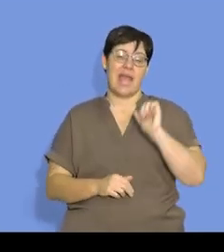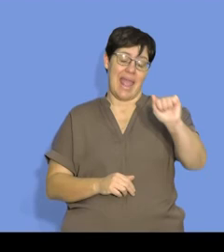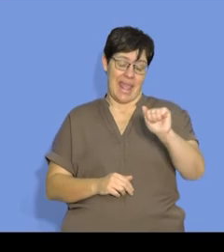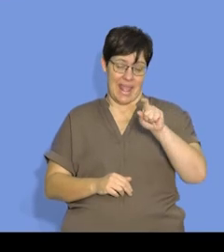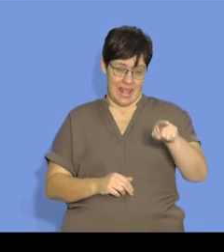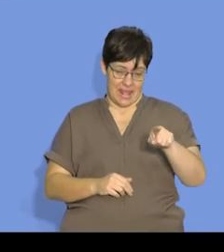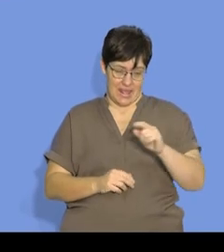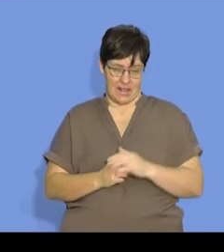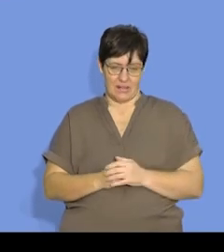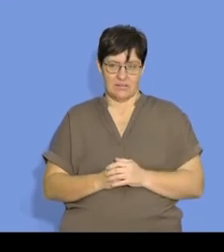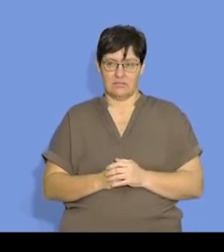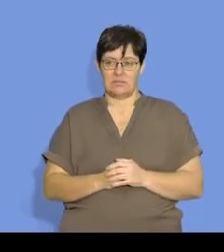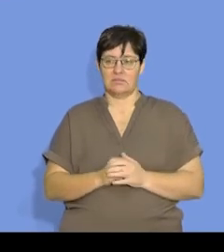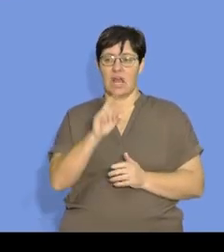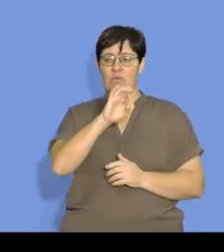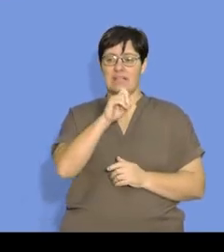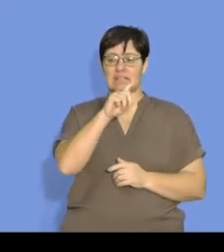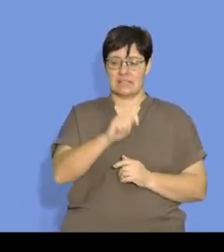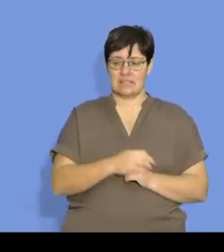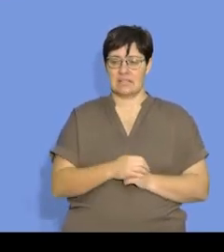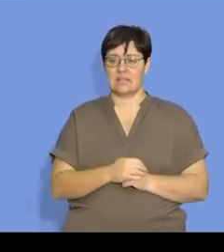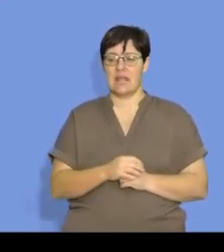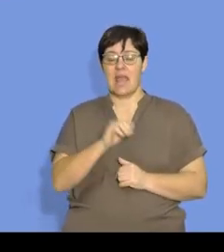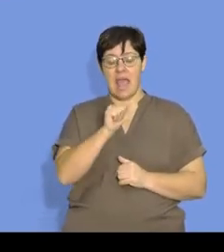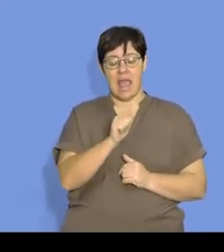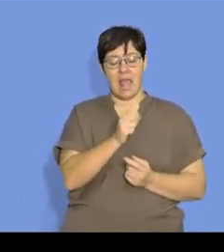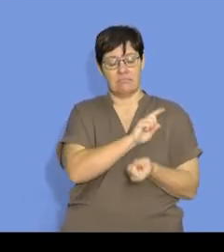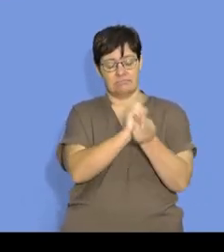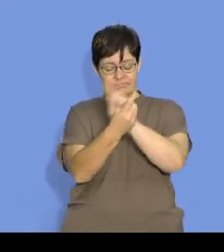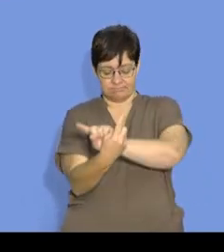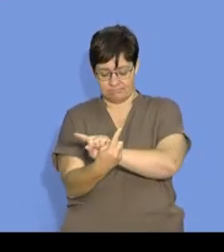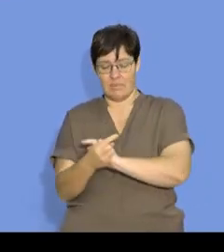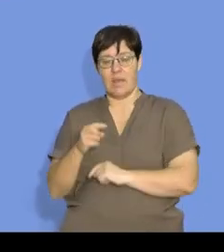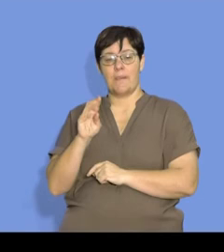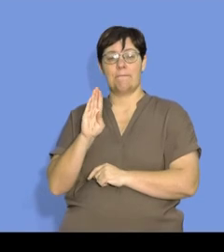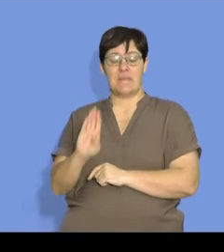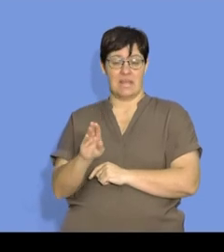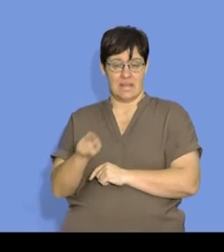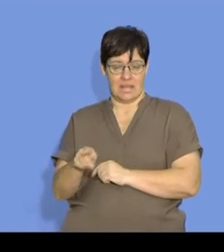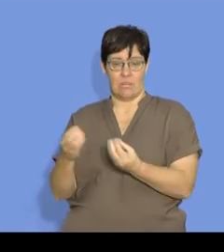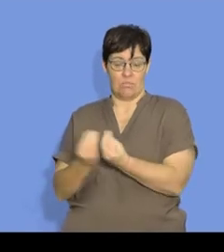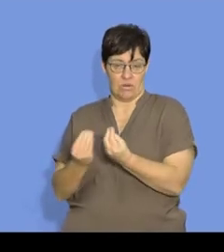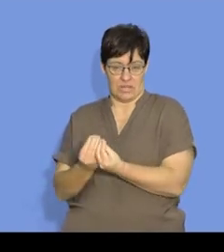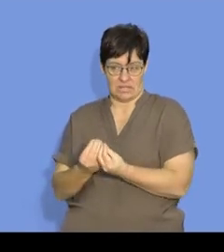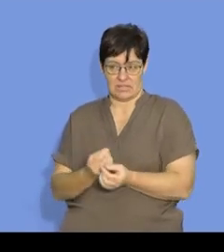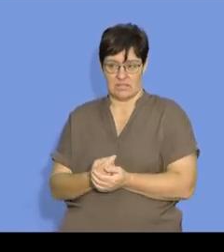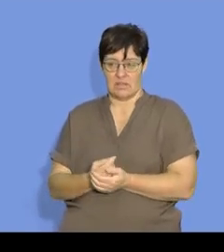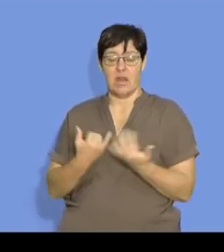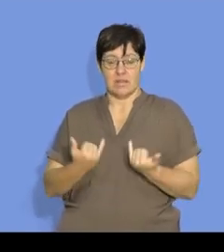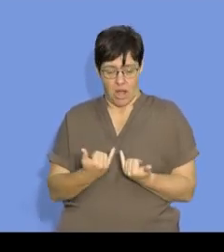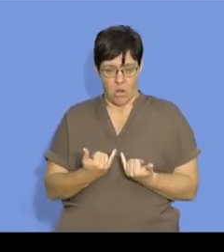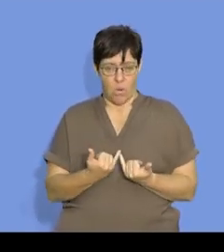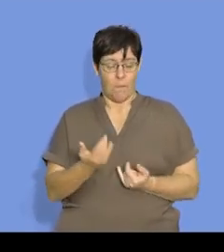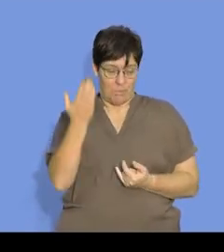A, which is my reactant, and particle A converts and become a product, which